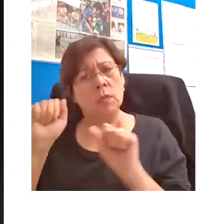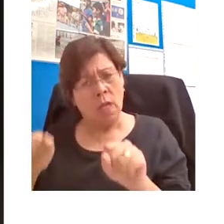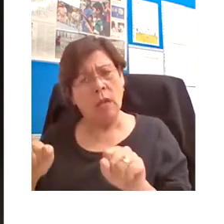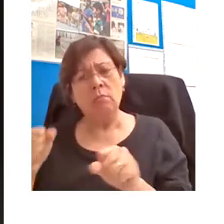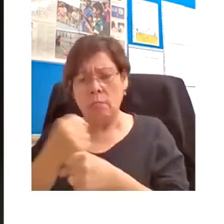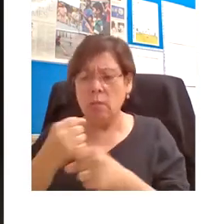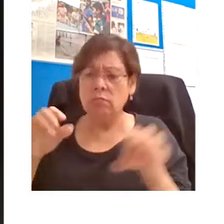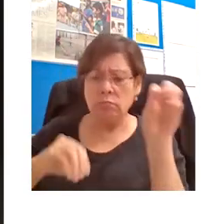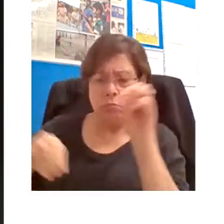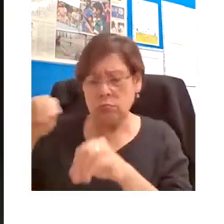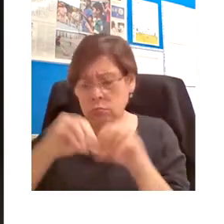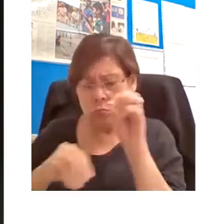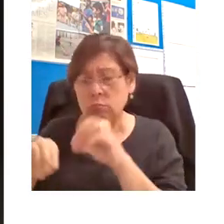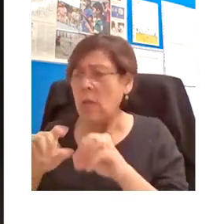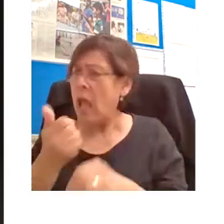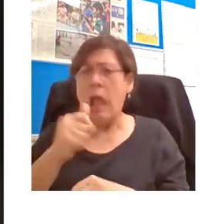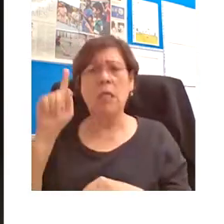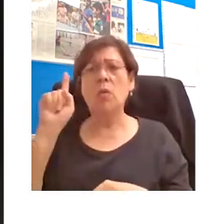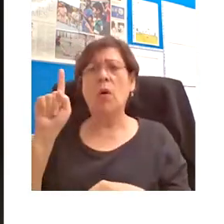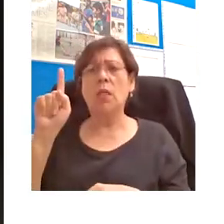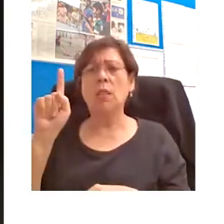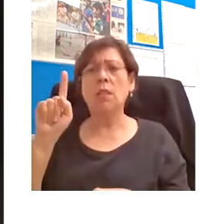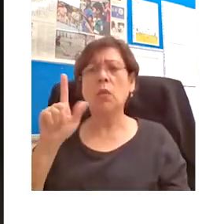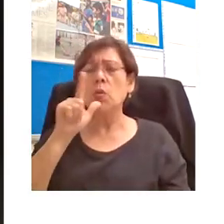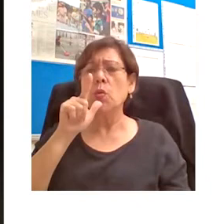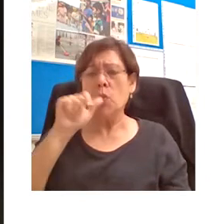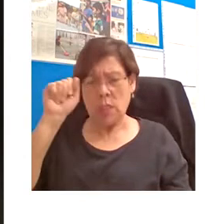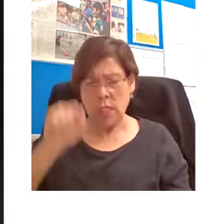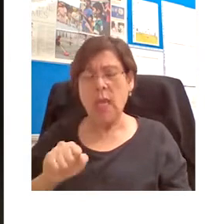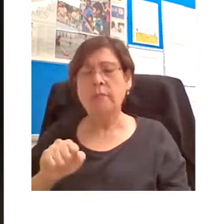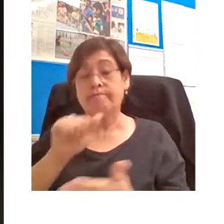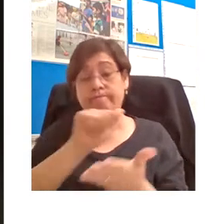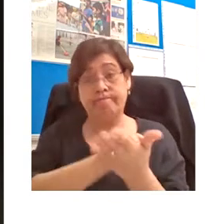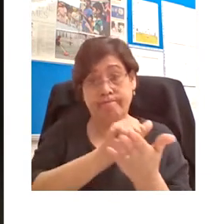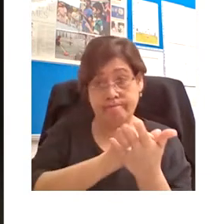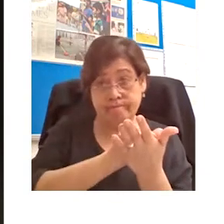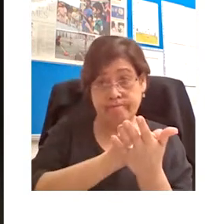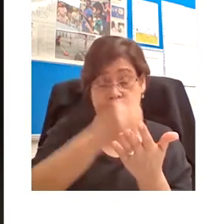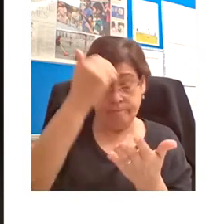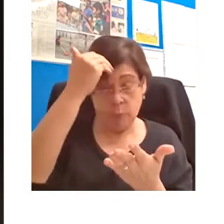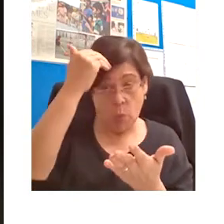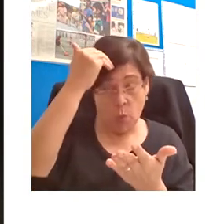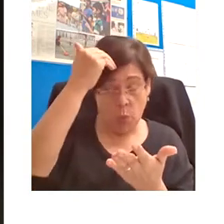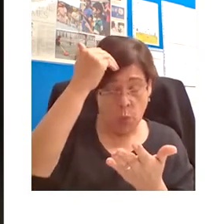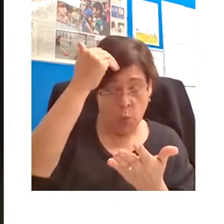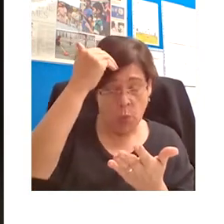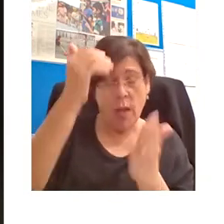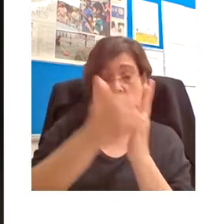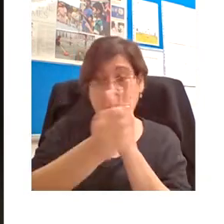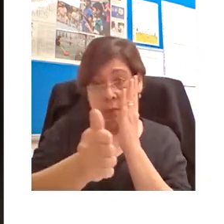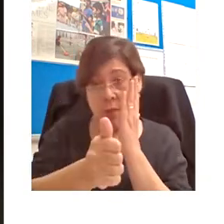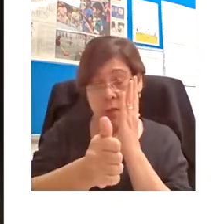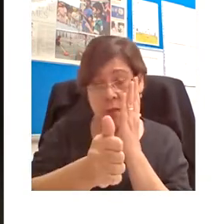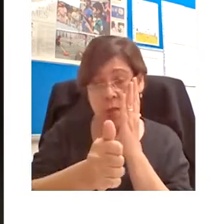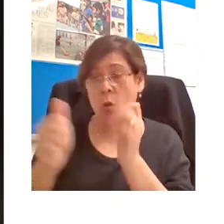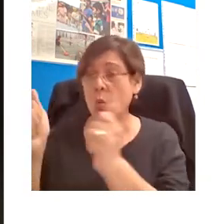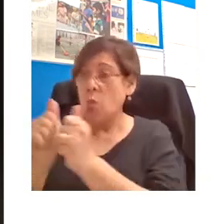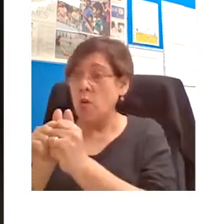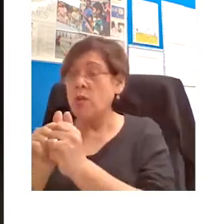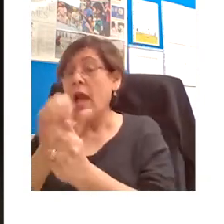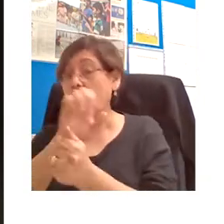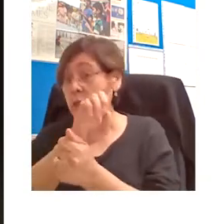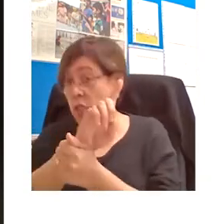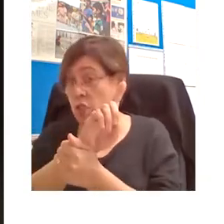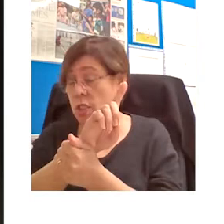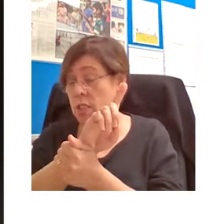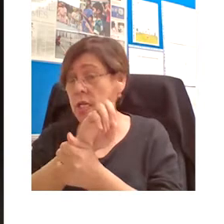just about anyone who can combine academic expertise in the subject in question with an educational flair in